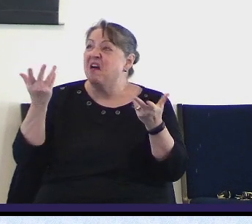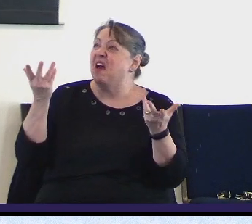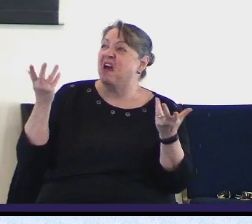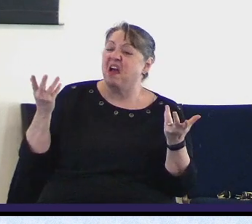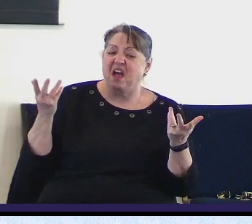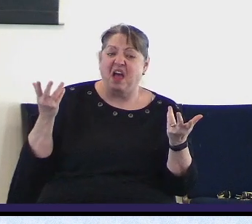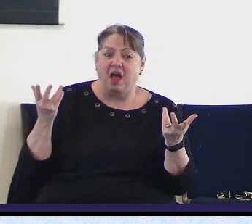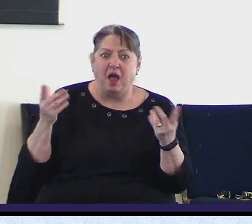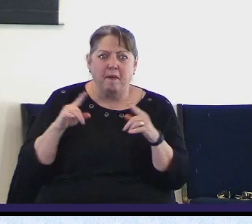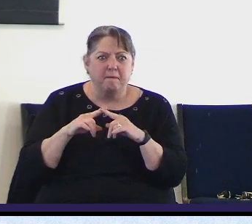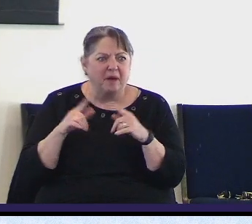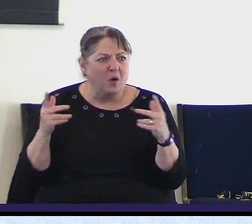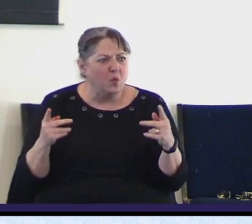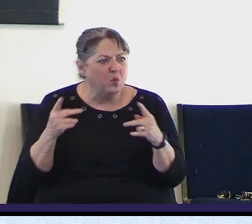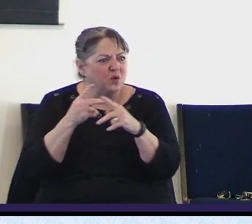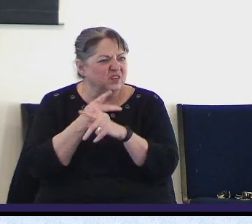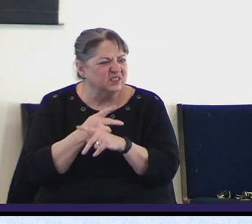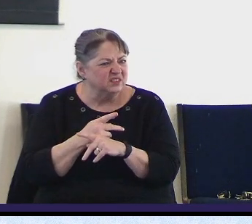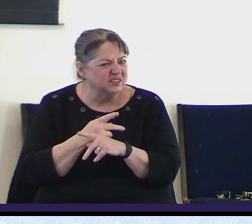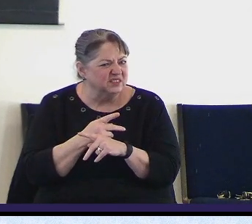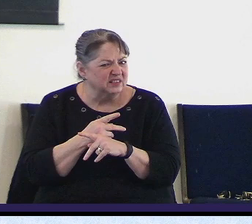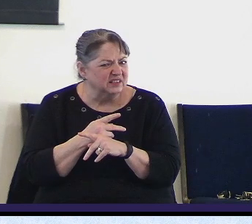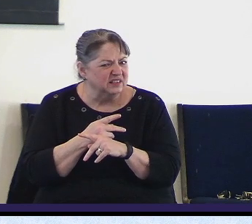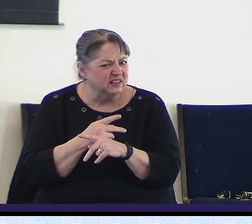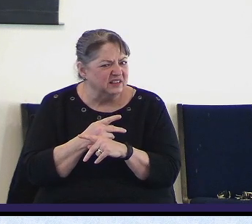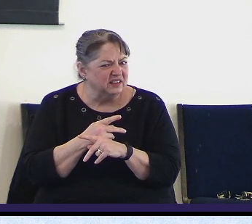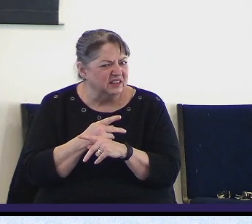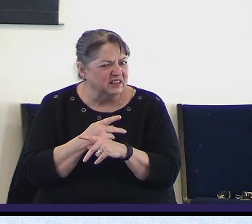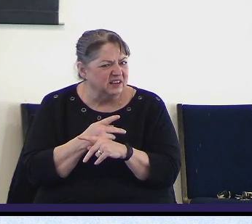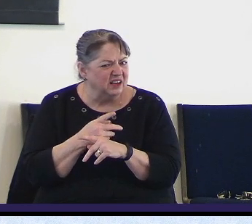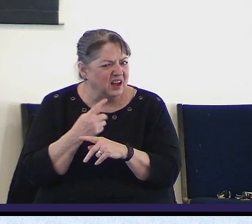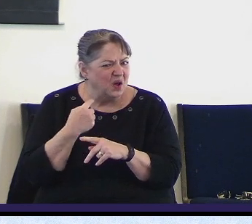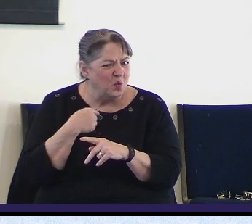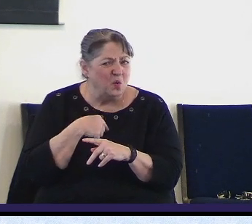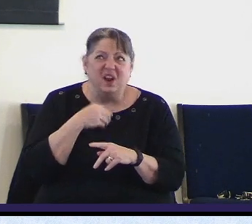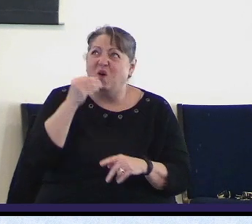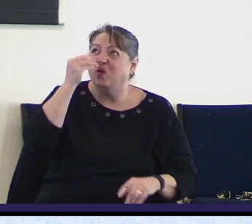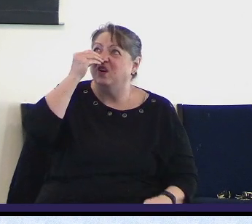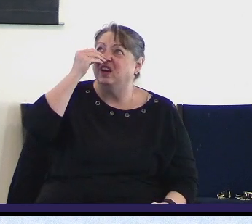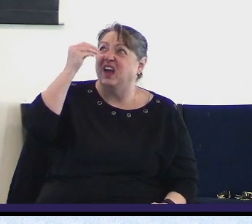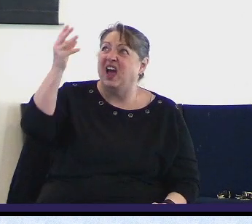worse, we don't care what he said.